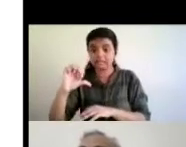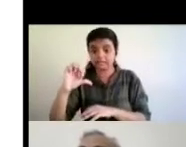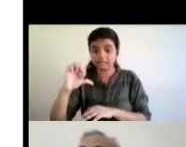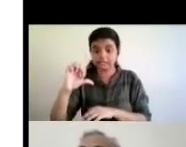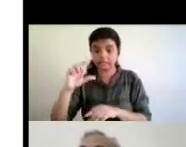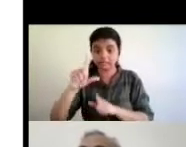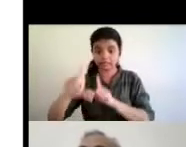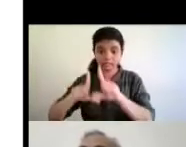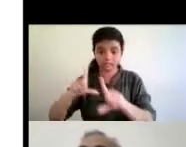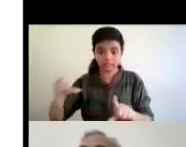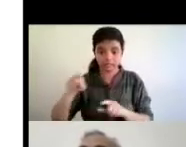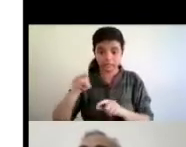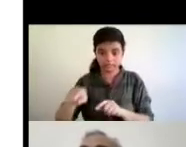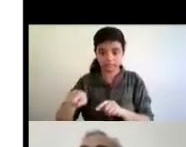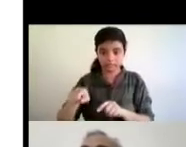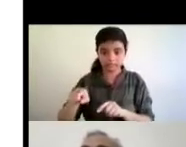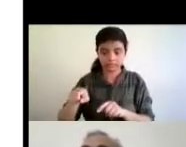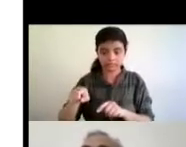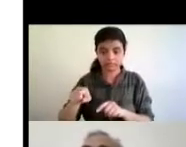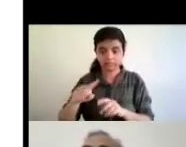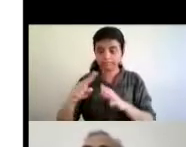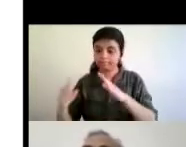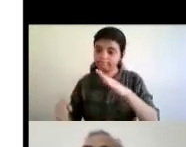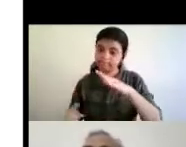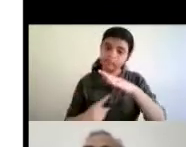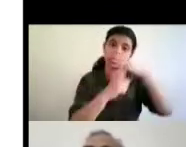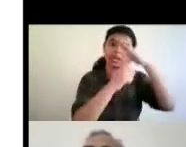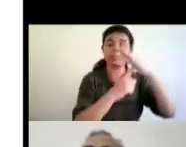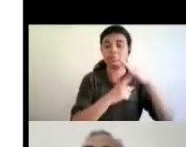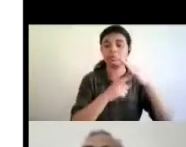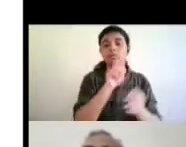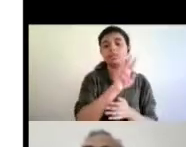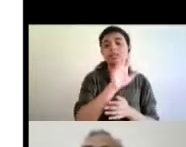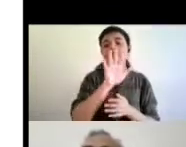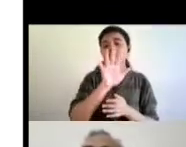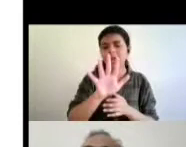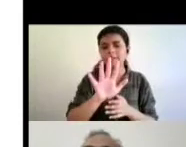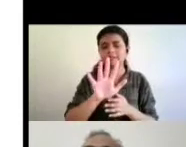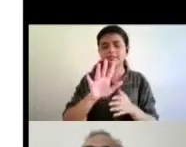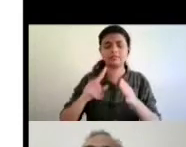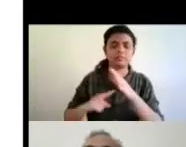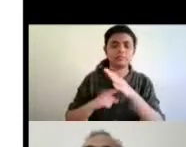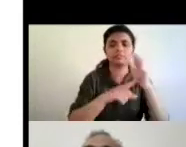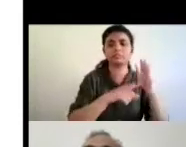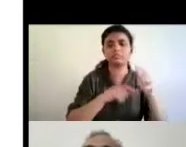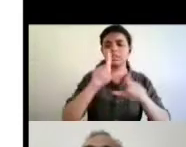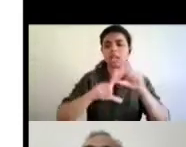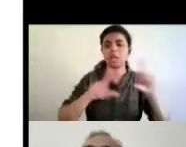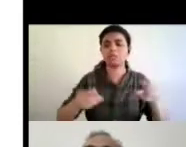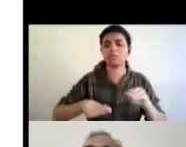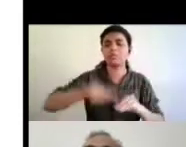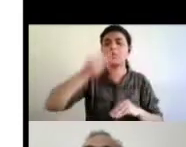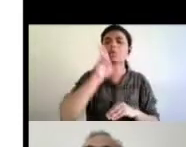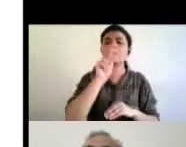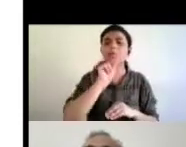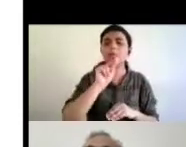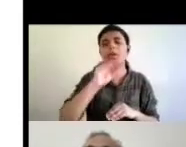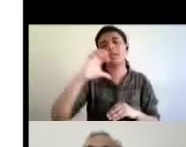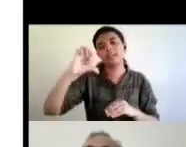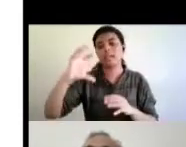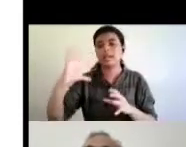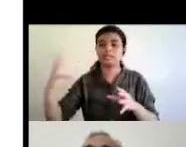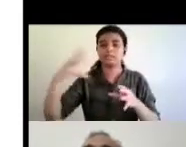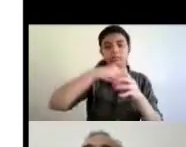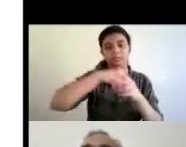uh the top 25 most spoken languages including um know of the indian language official